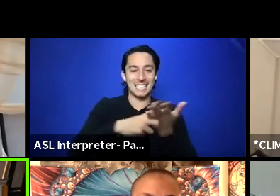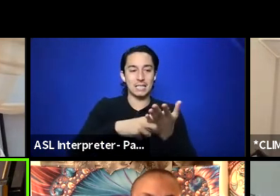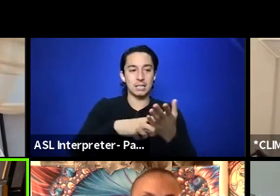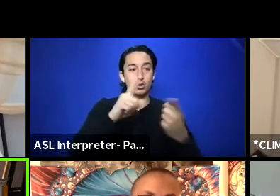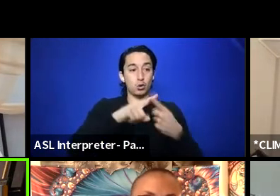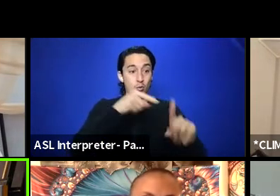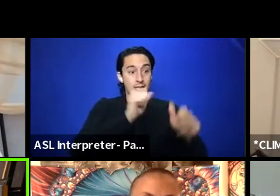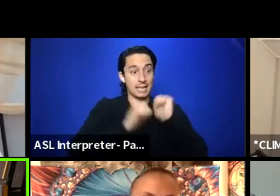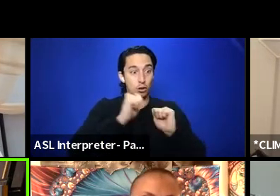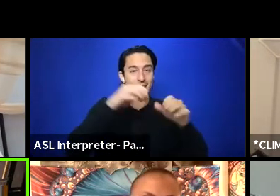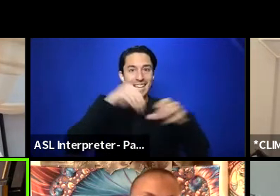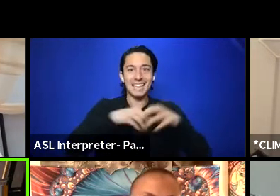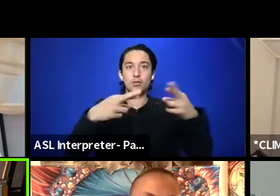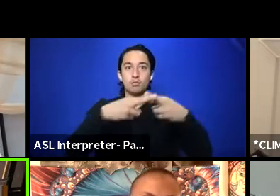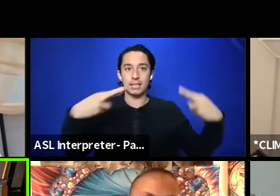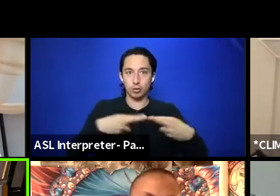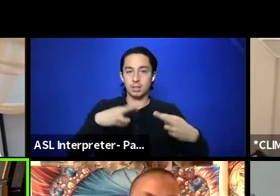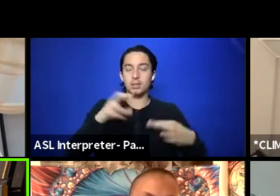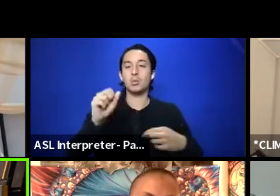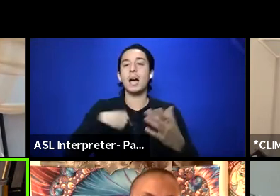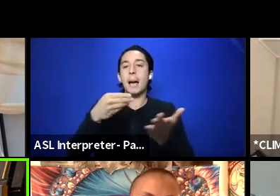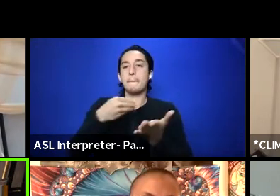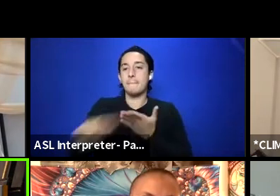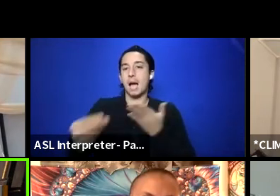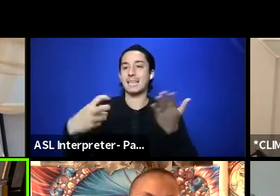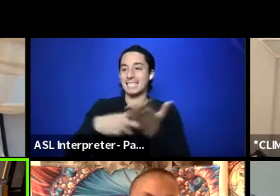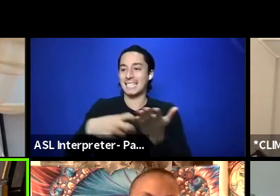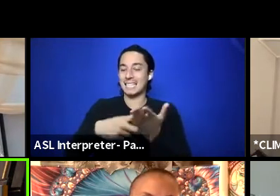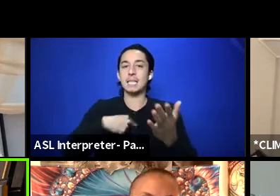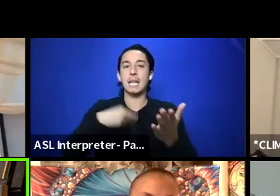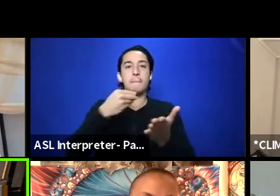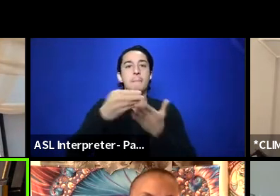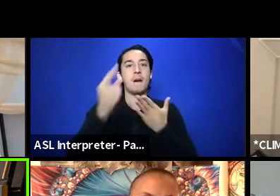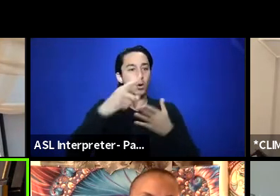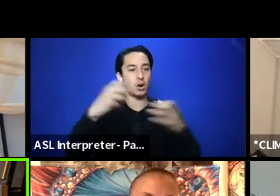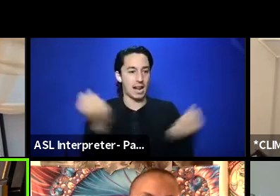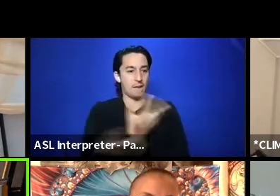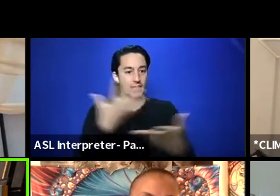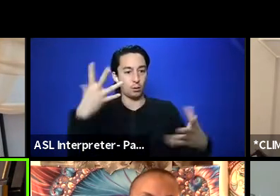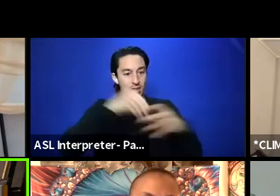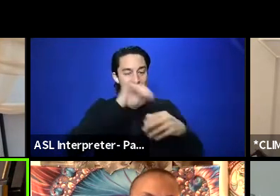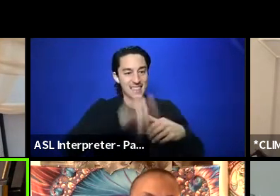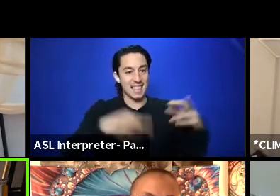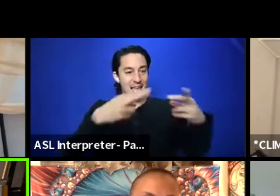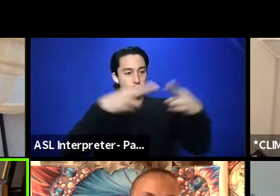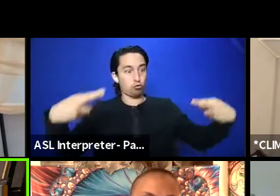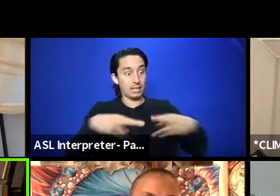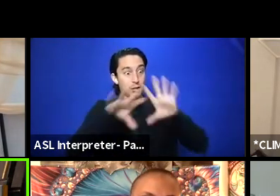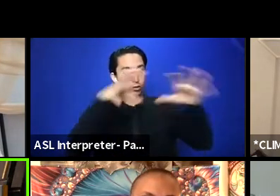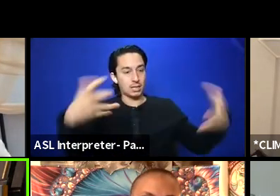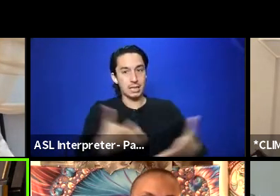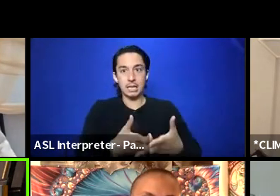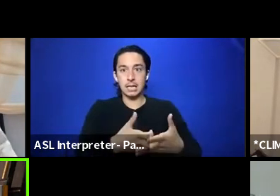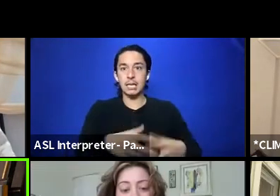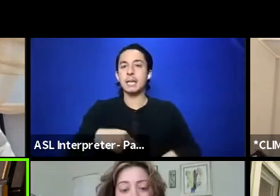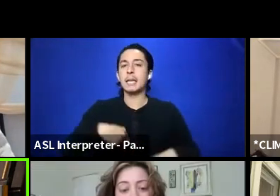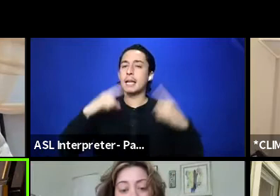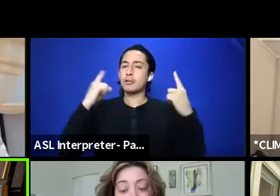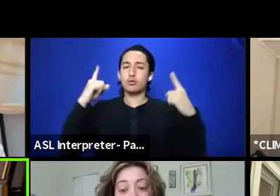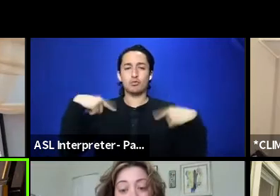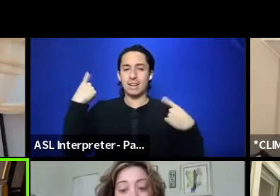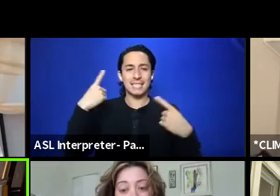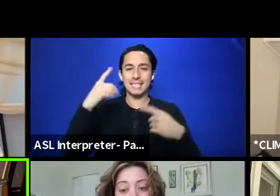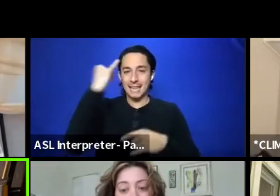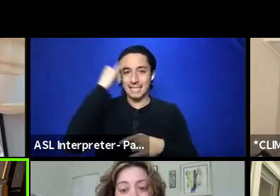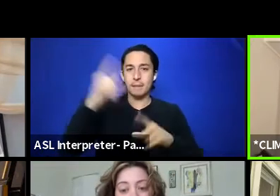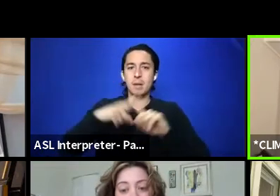I buy tickets, and I'm buying tickets to everything. It's like a, it's a pool, if you will. It's a crazy idea, but it breaks down